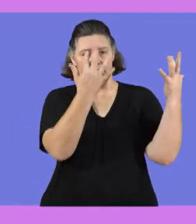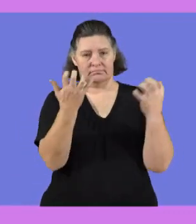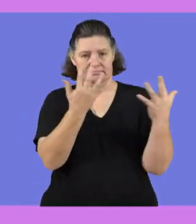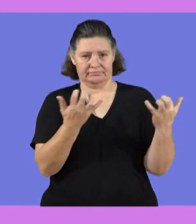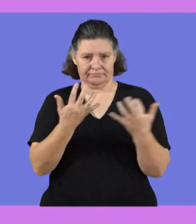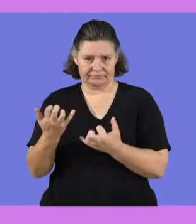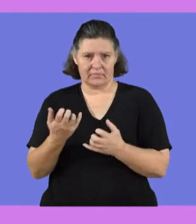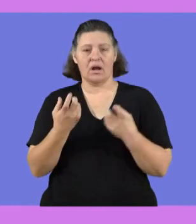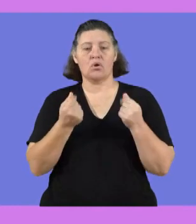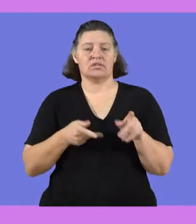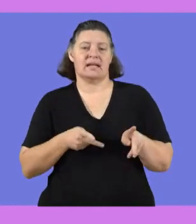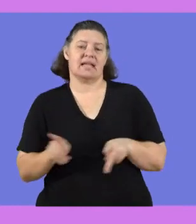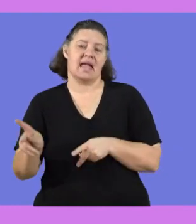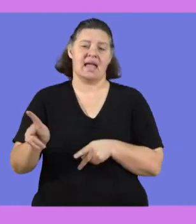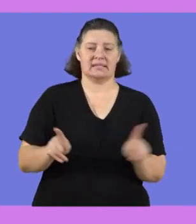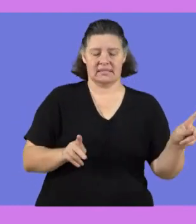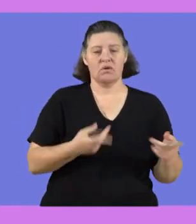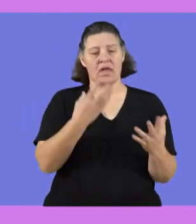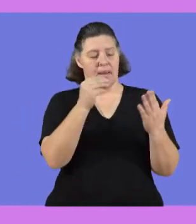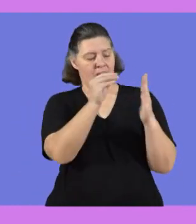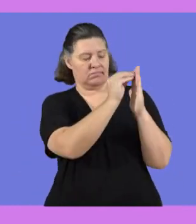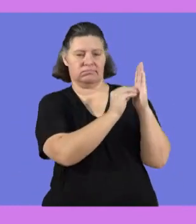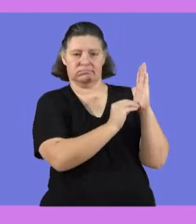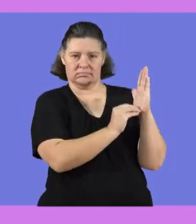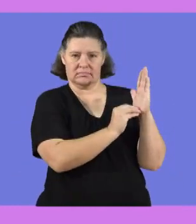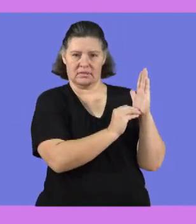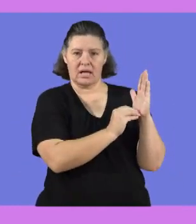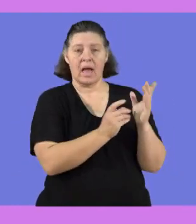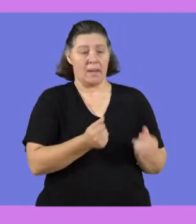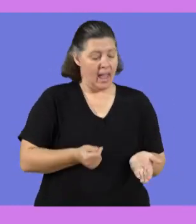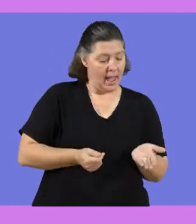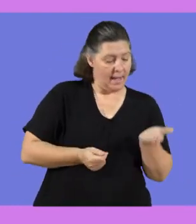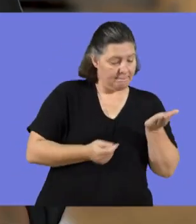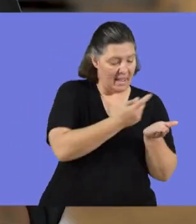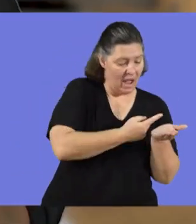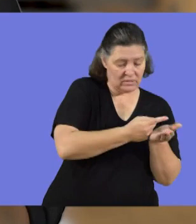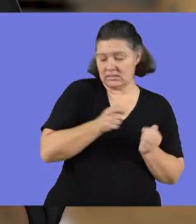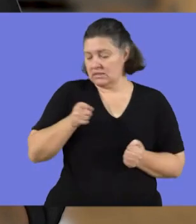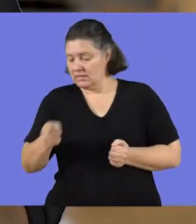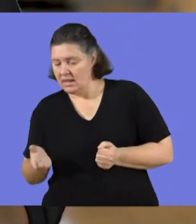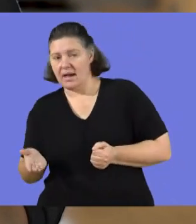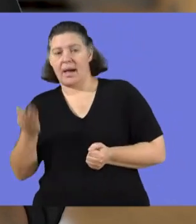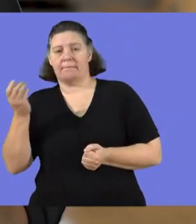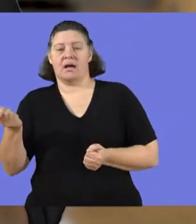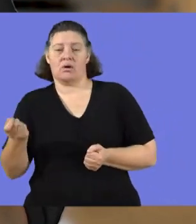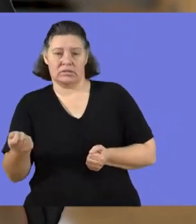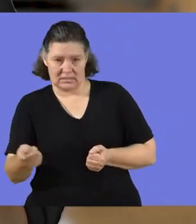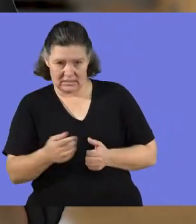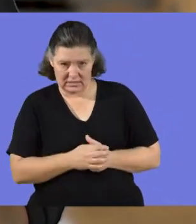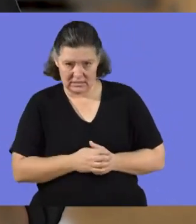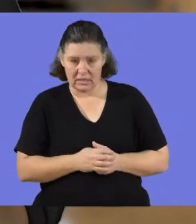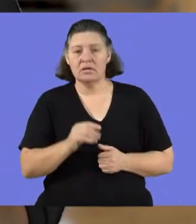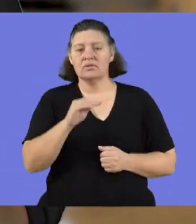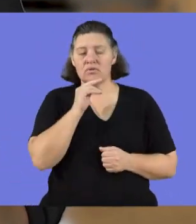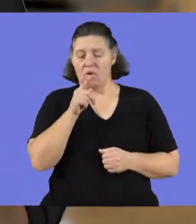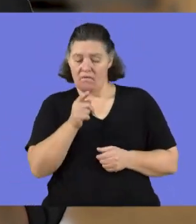we have calculated the cost of skating as the number of people increases. Remember, what is key